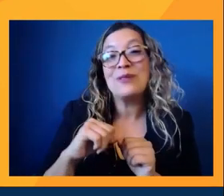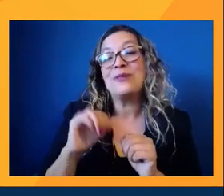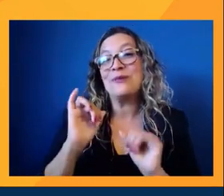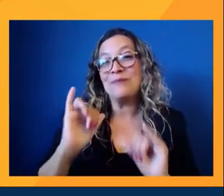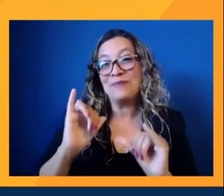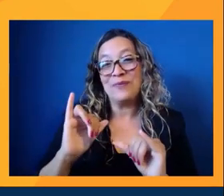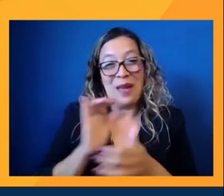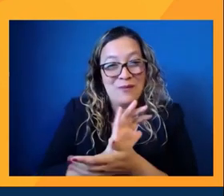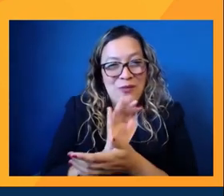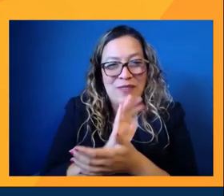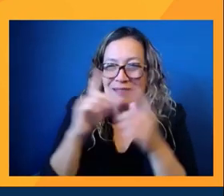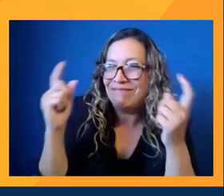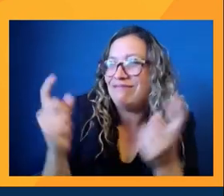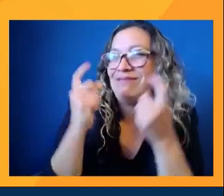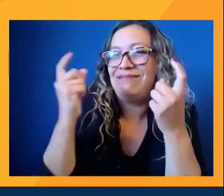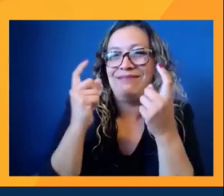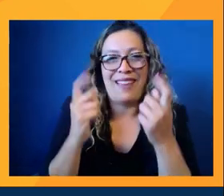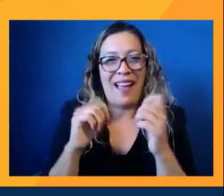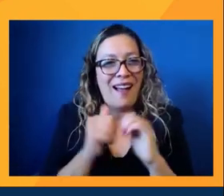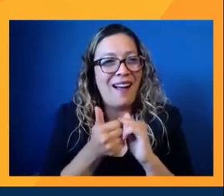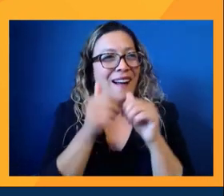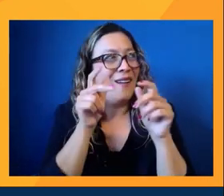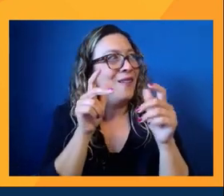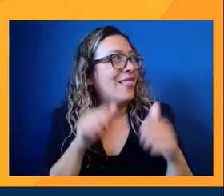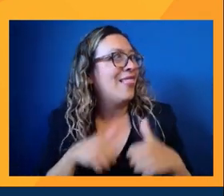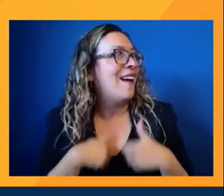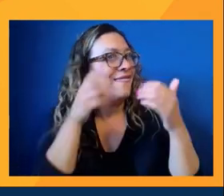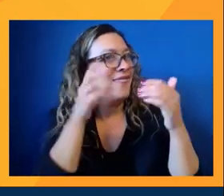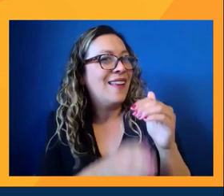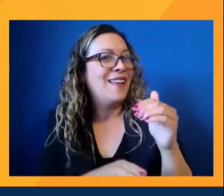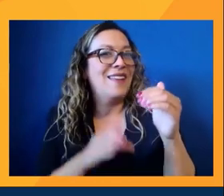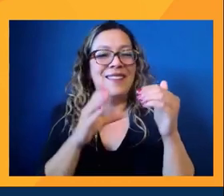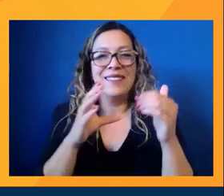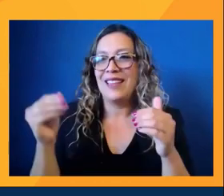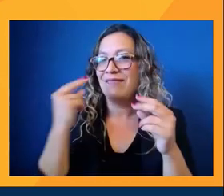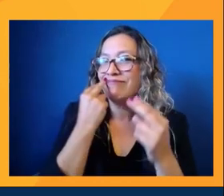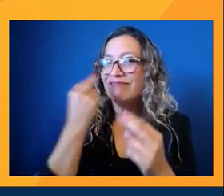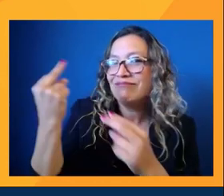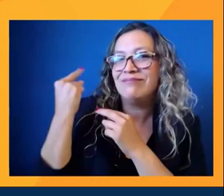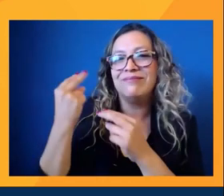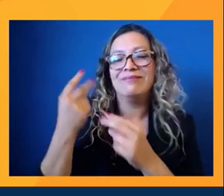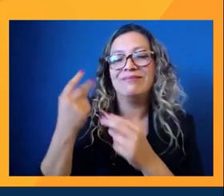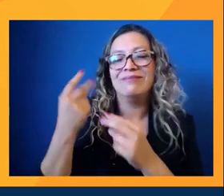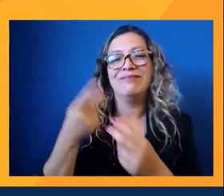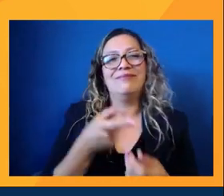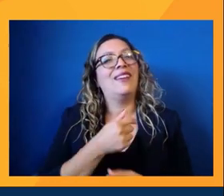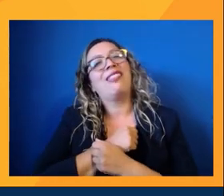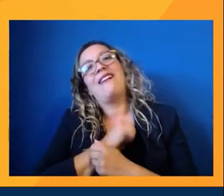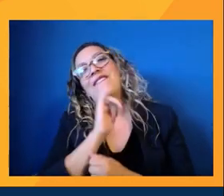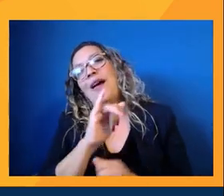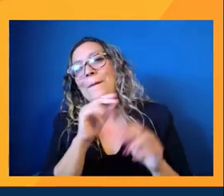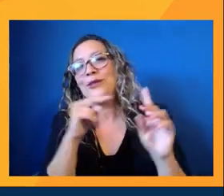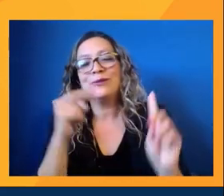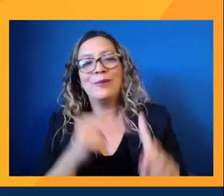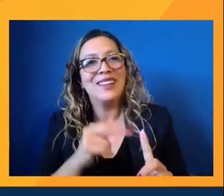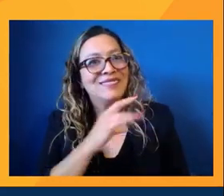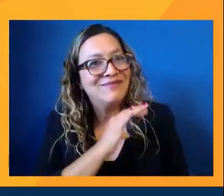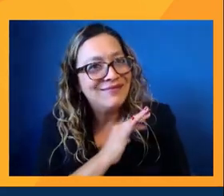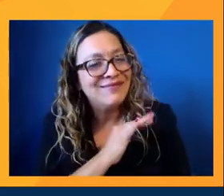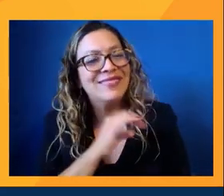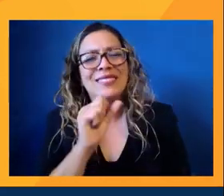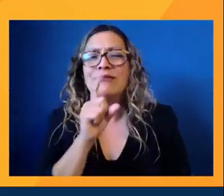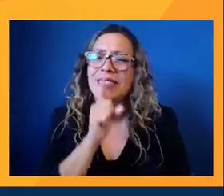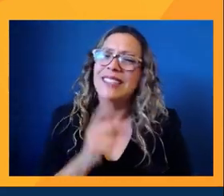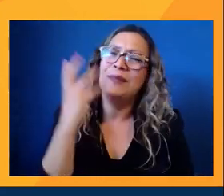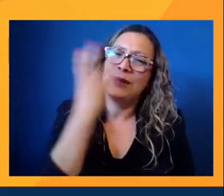like, it's a different approach to the entire thing. And I love that perspective. Yeah, it's a beautiful thing